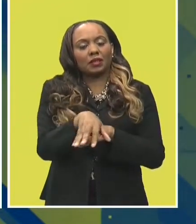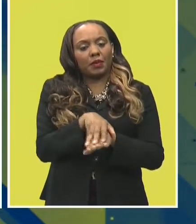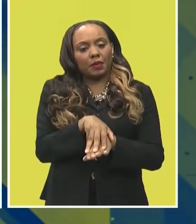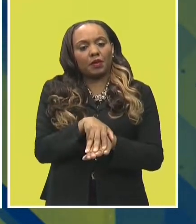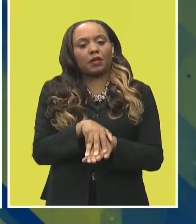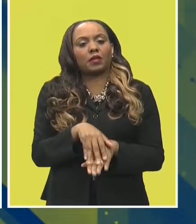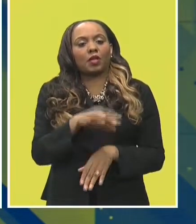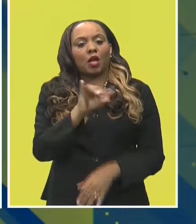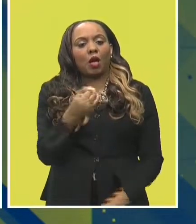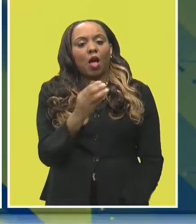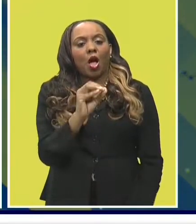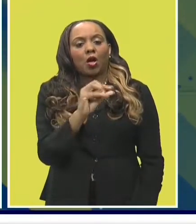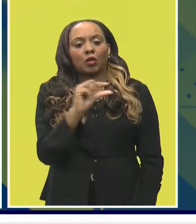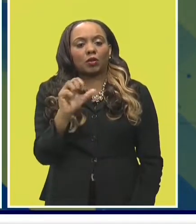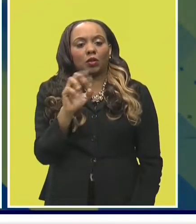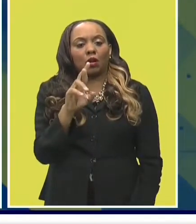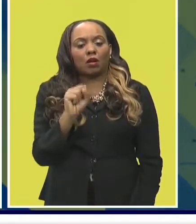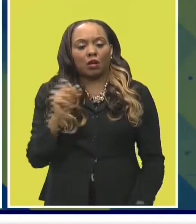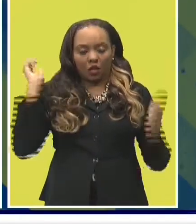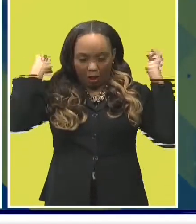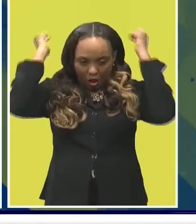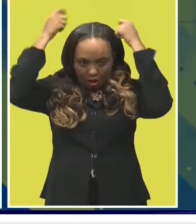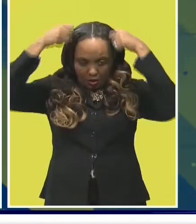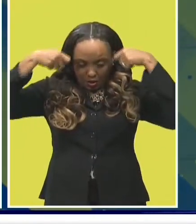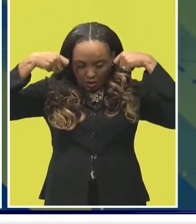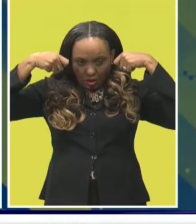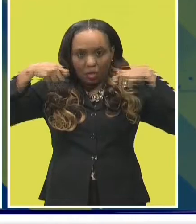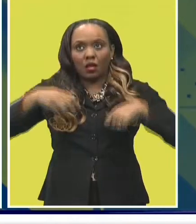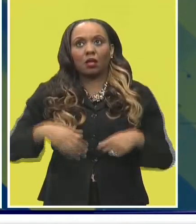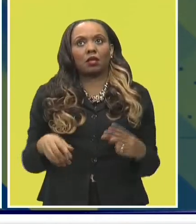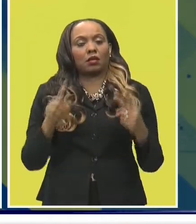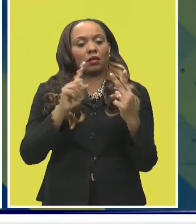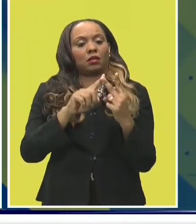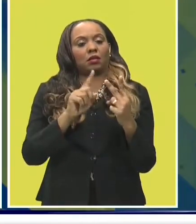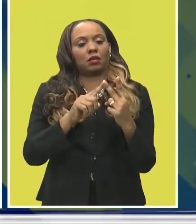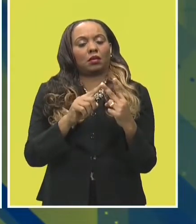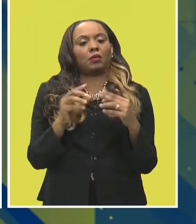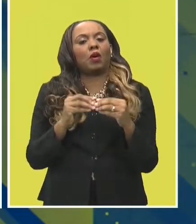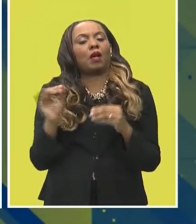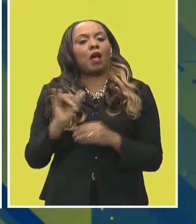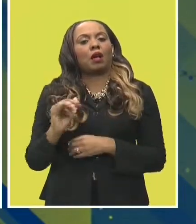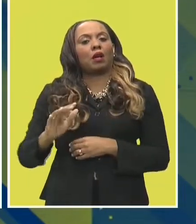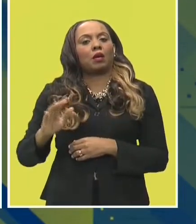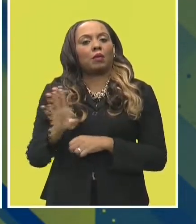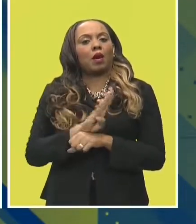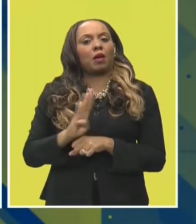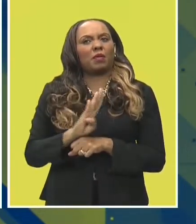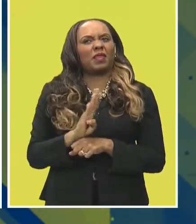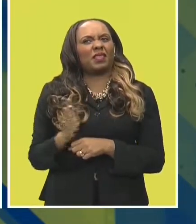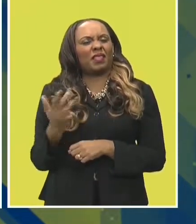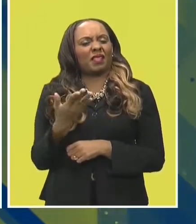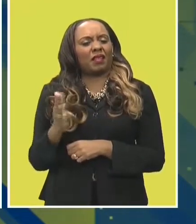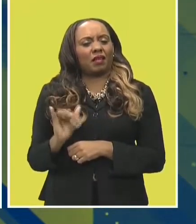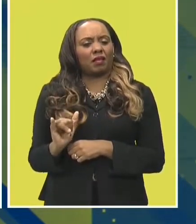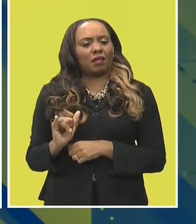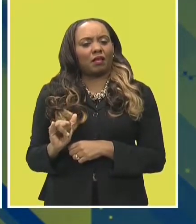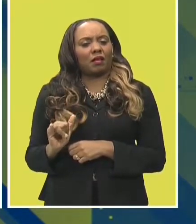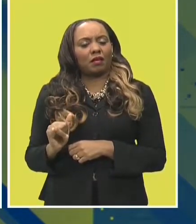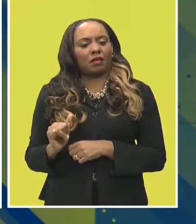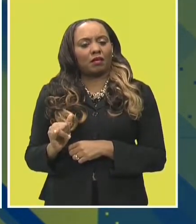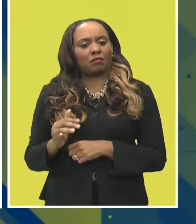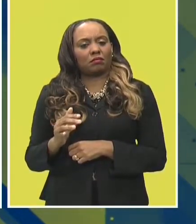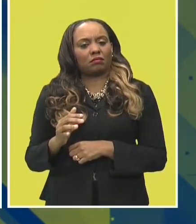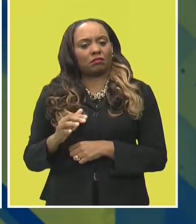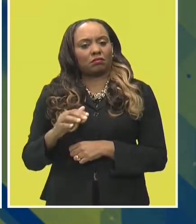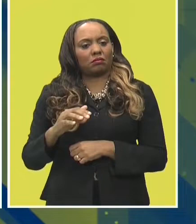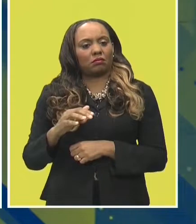joggers, a wide range of stuff. DeCulture, on the other hand, is our more what we like to call our Barbadian-themed brand. We call it a Barbados brand as opposed to an